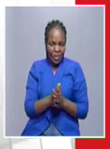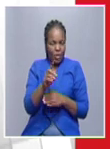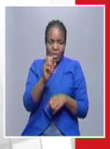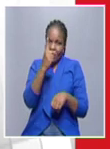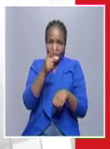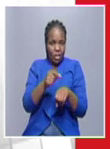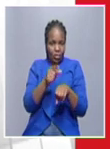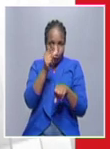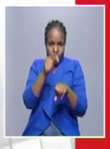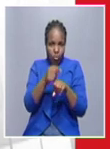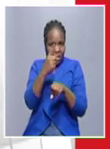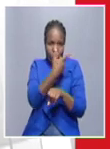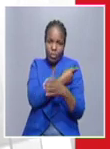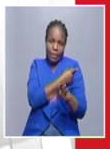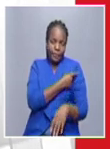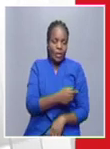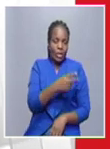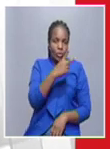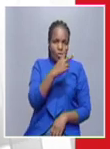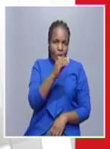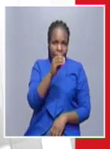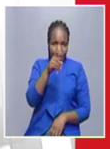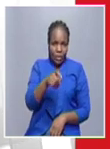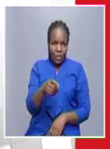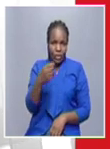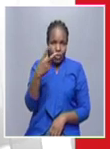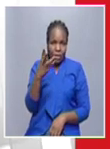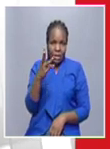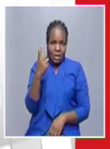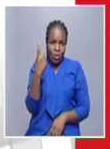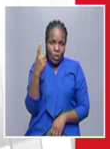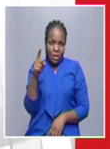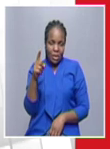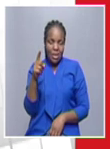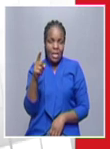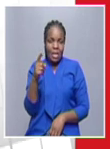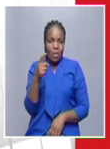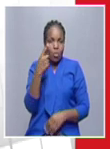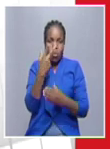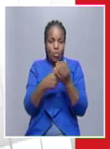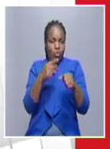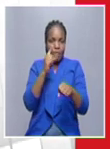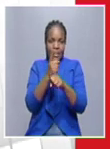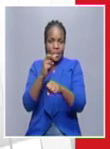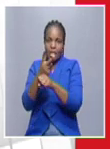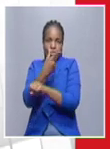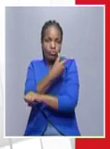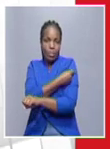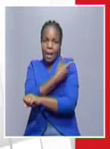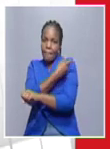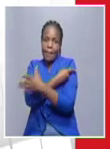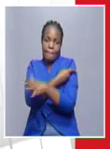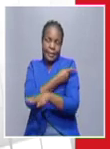two hundred thousand two hundred thousand two two one had received two doses therefore